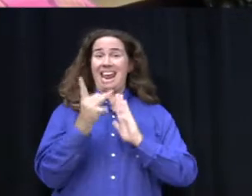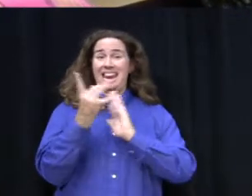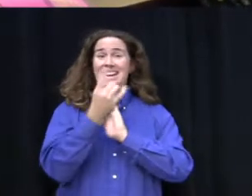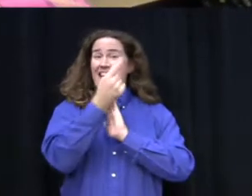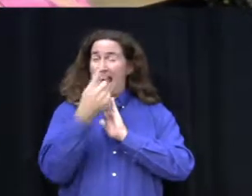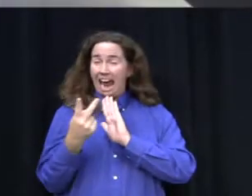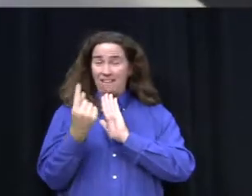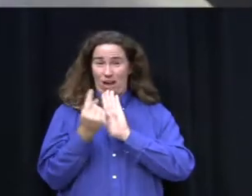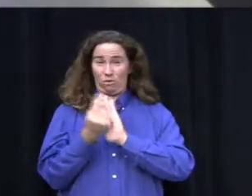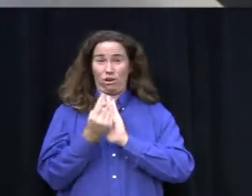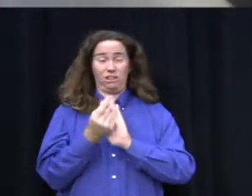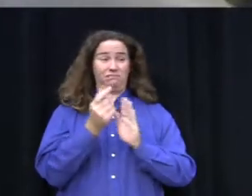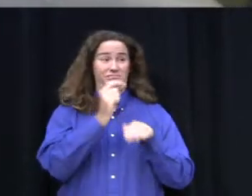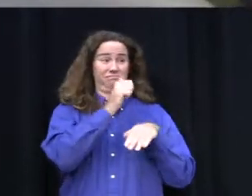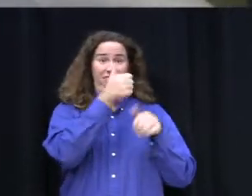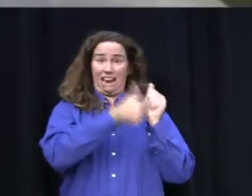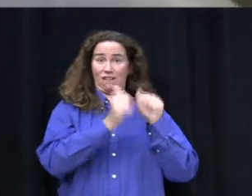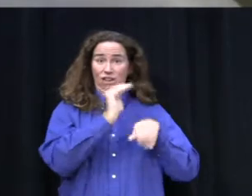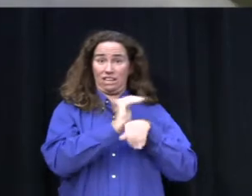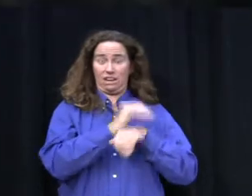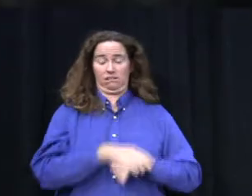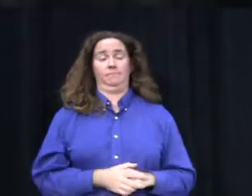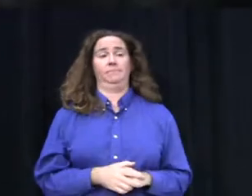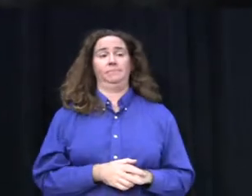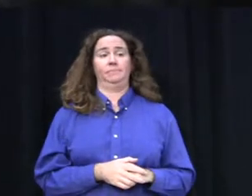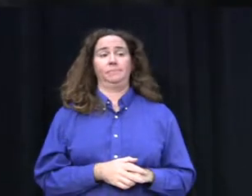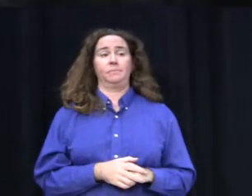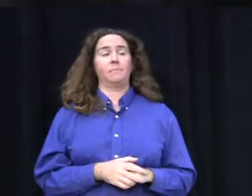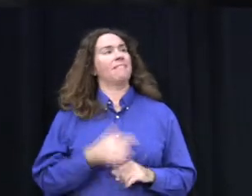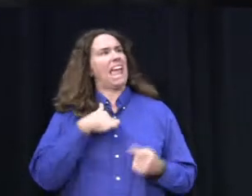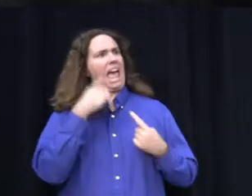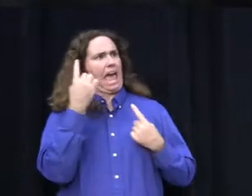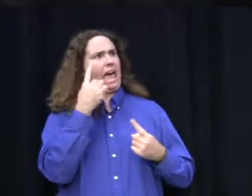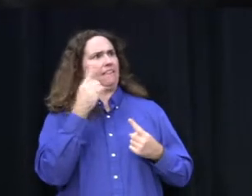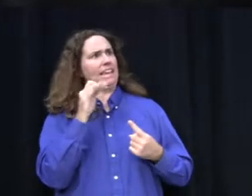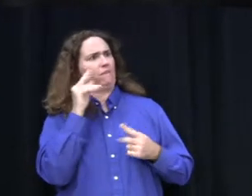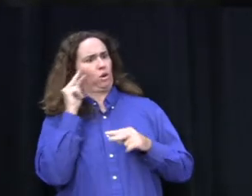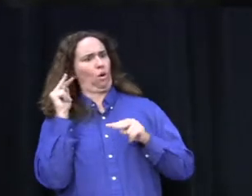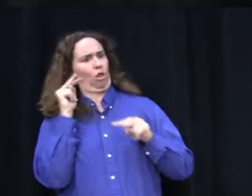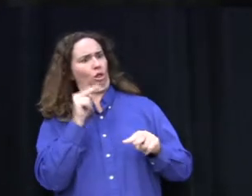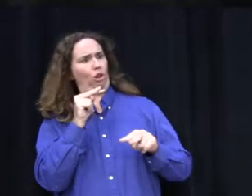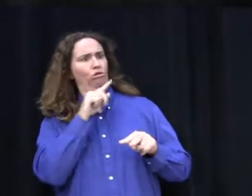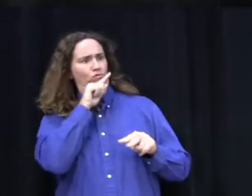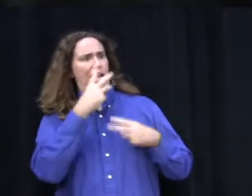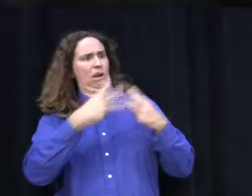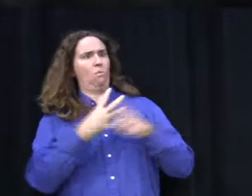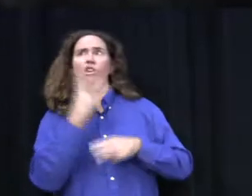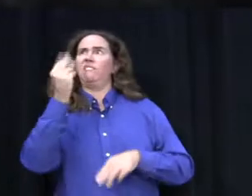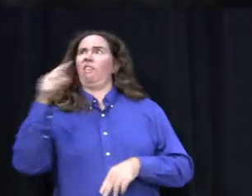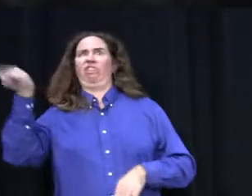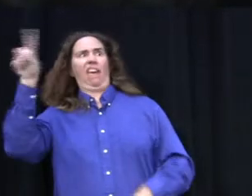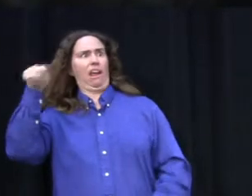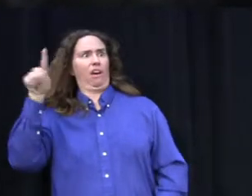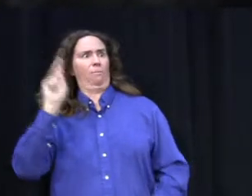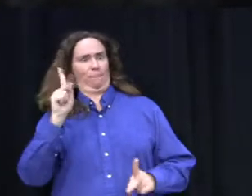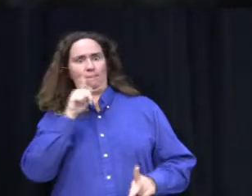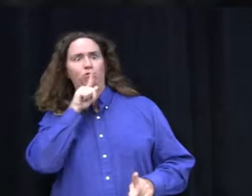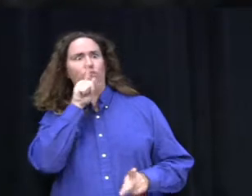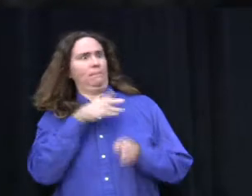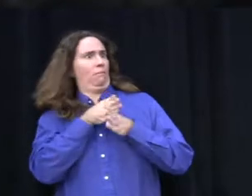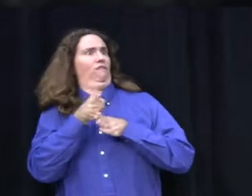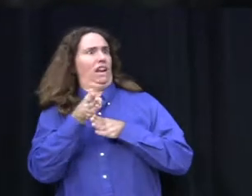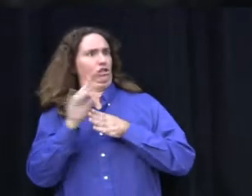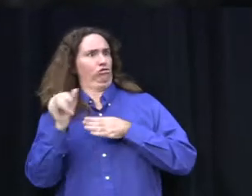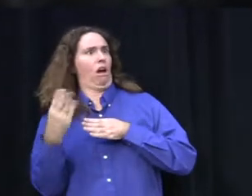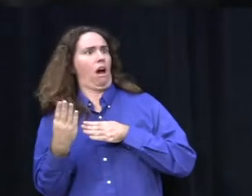hours of sleep during each school day. I think that if you look at the real world out there and people who have professional